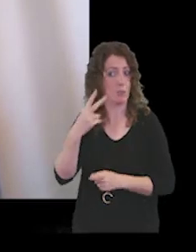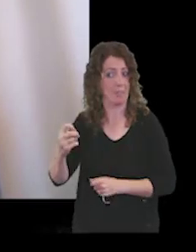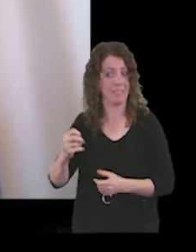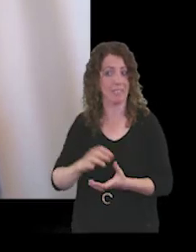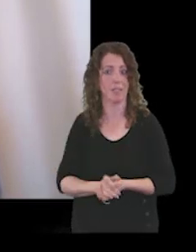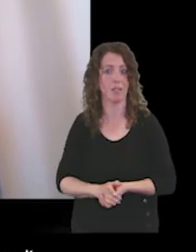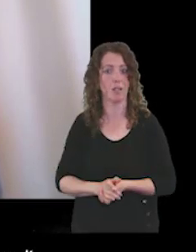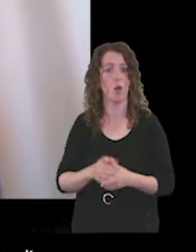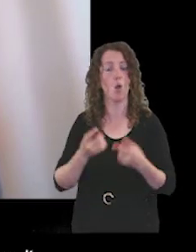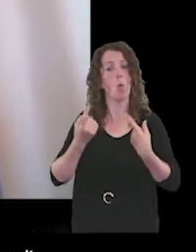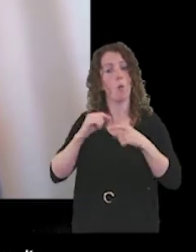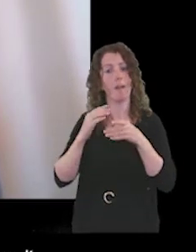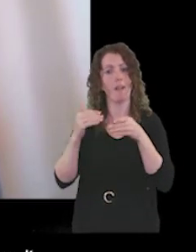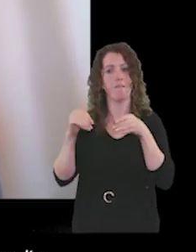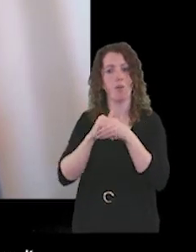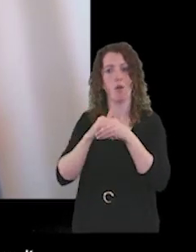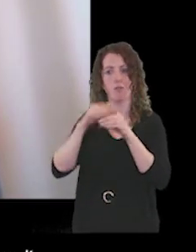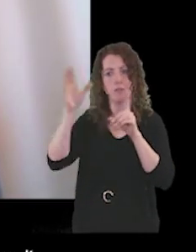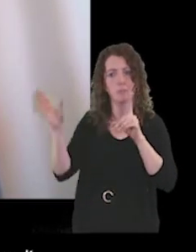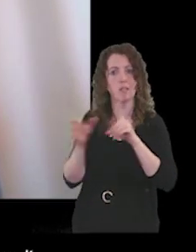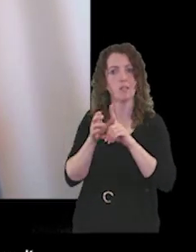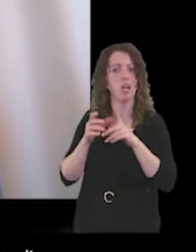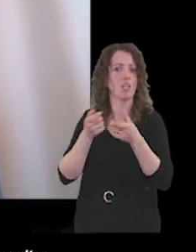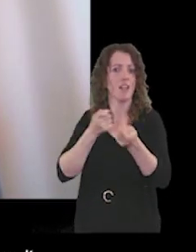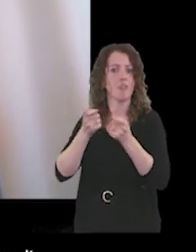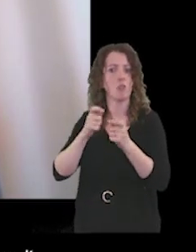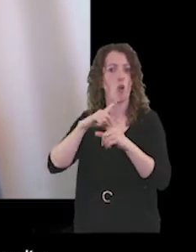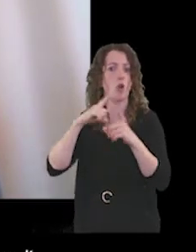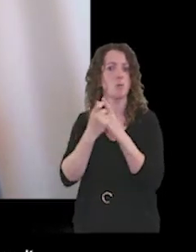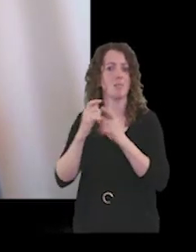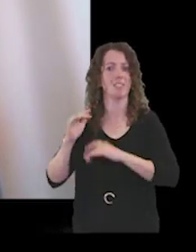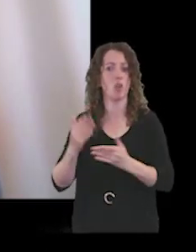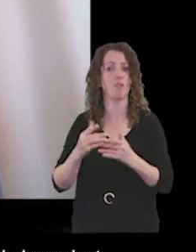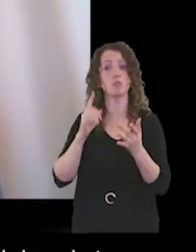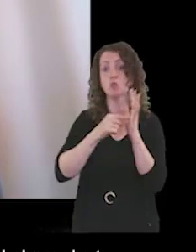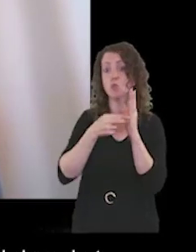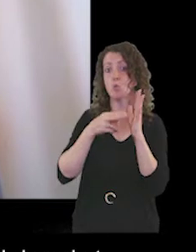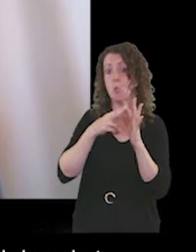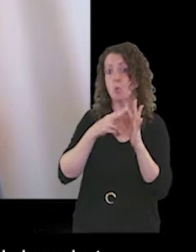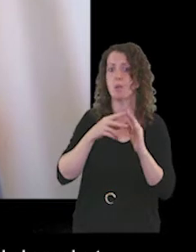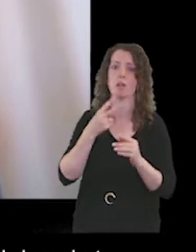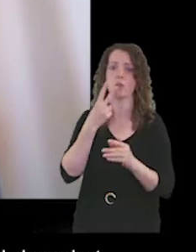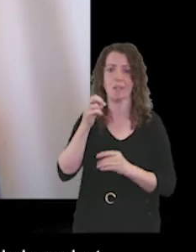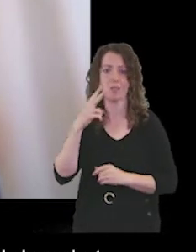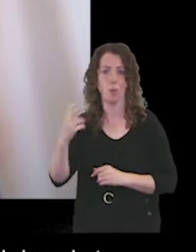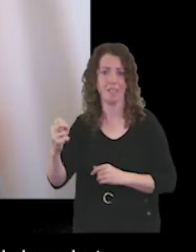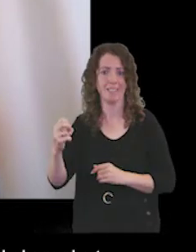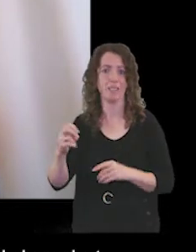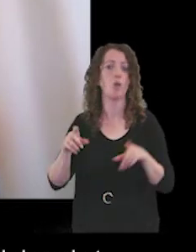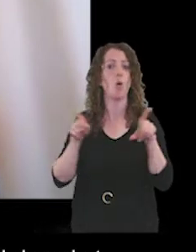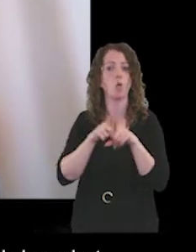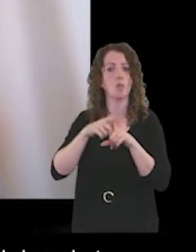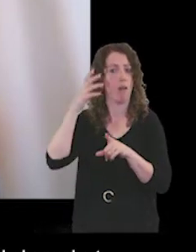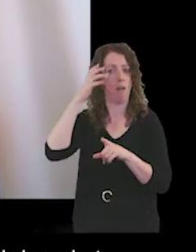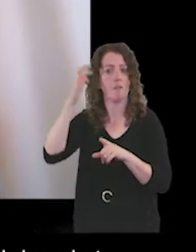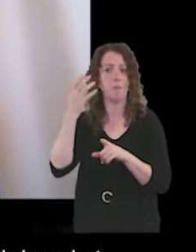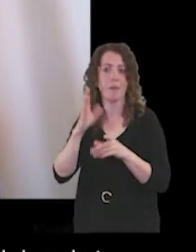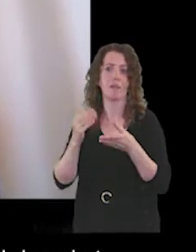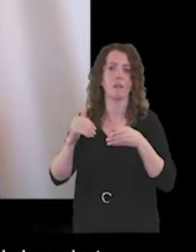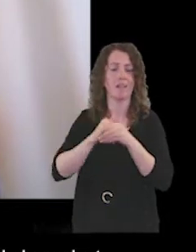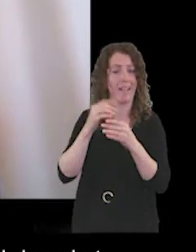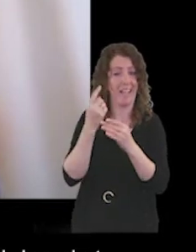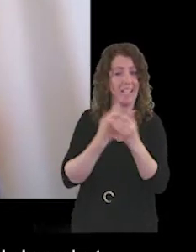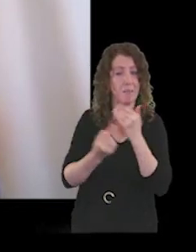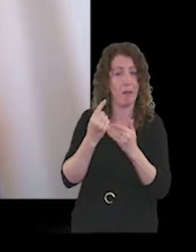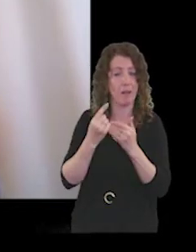involved in the appointment of the Director of Community Services in June 2020 and Governors took part in the independent well-led